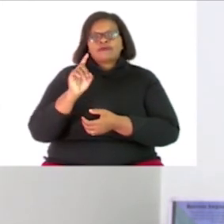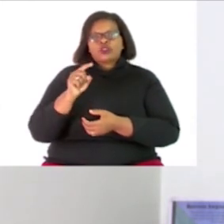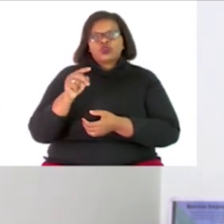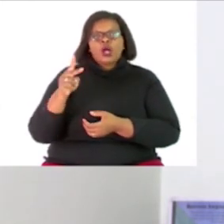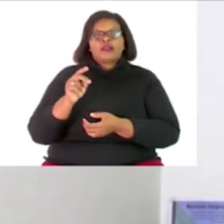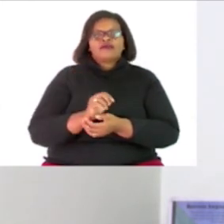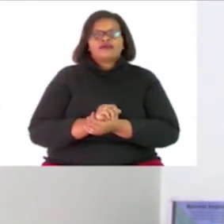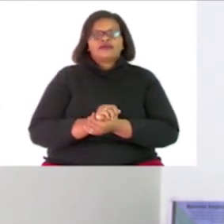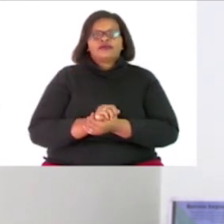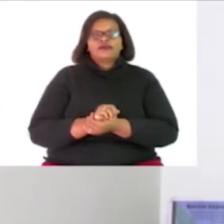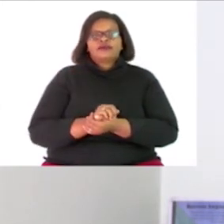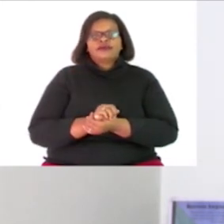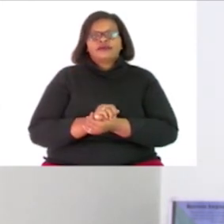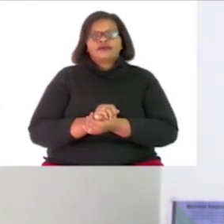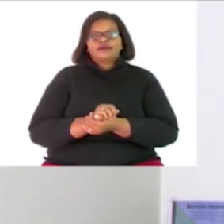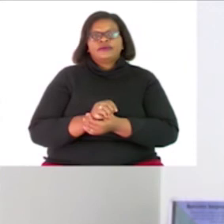twelve twelve